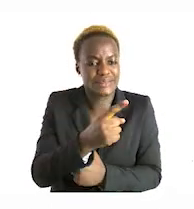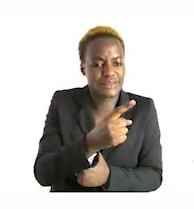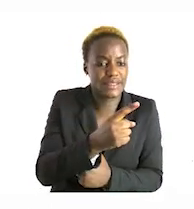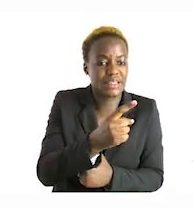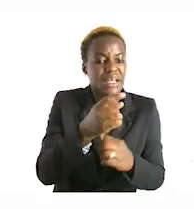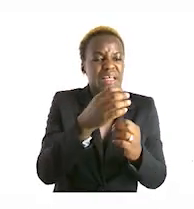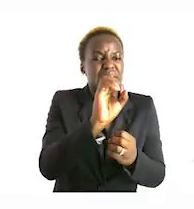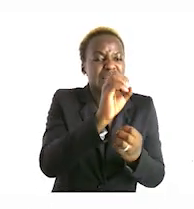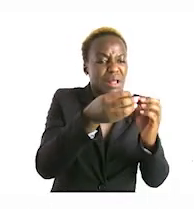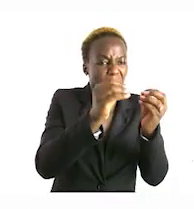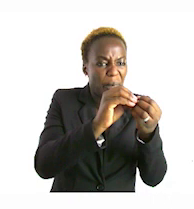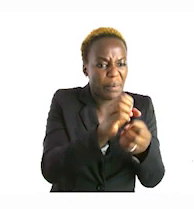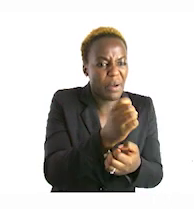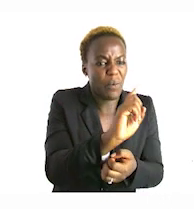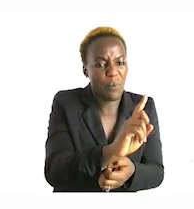all together